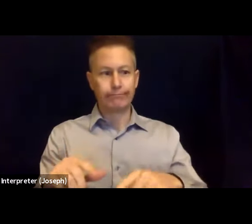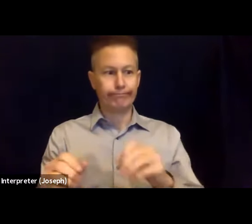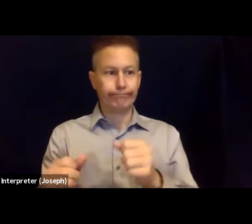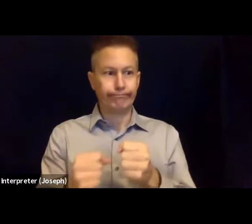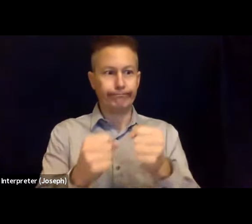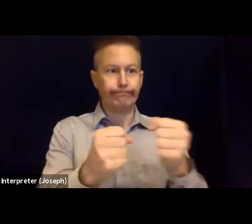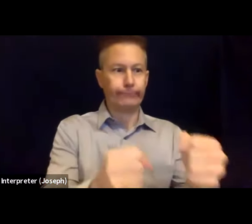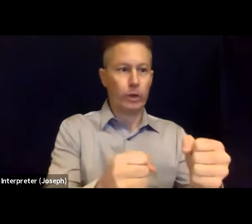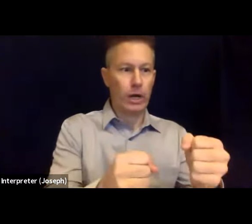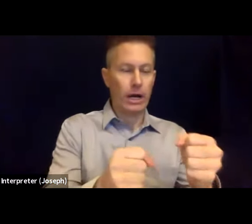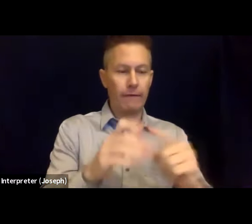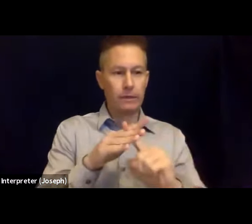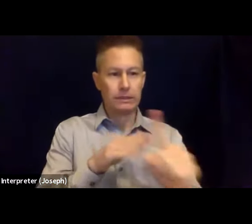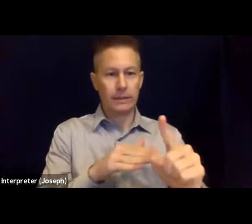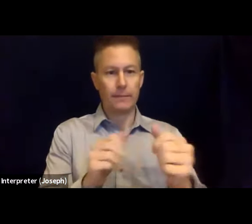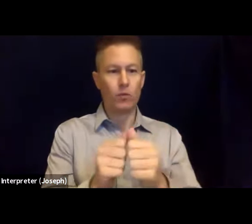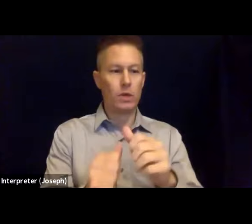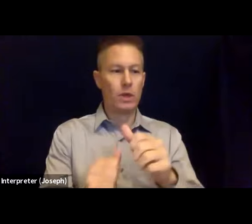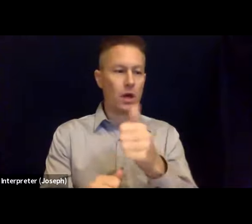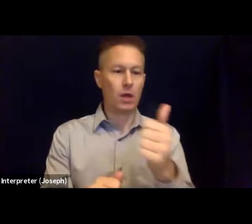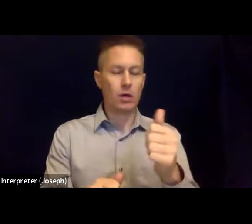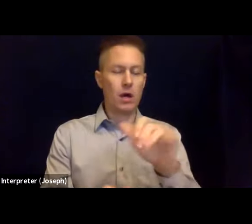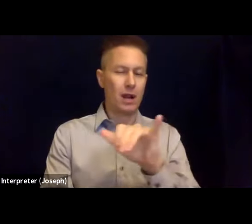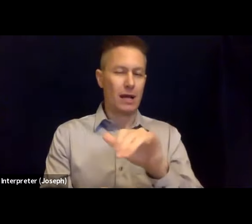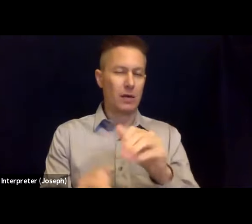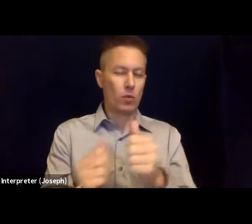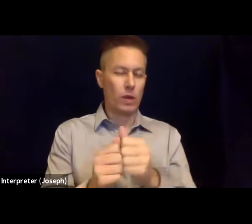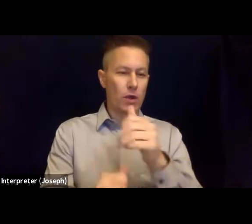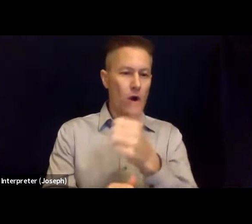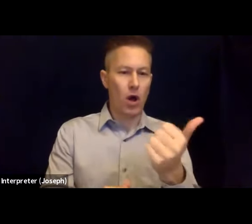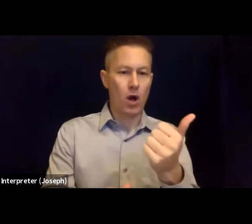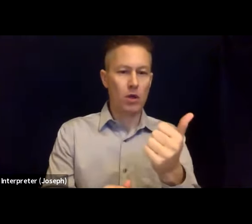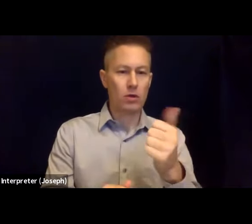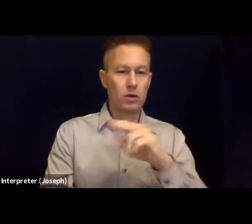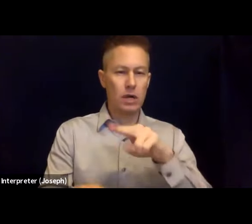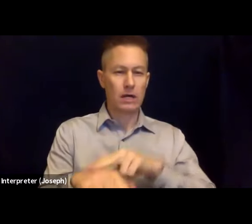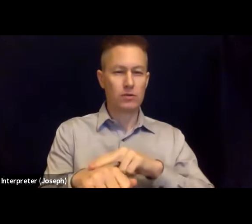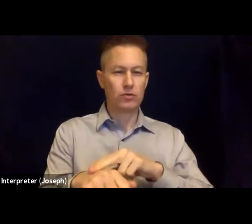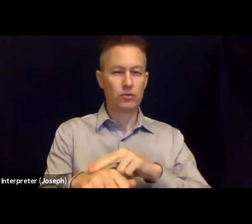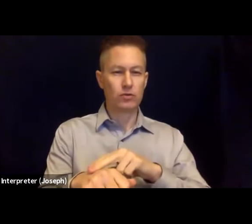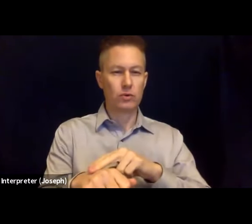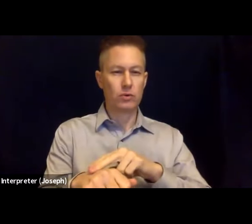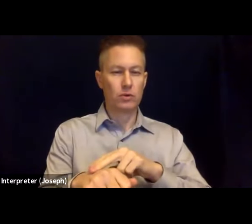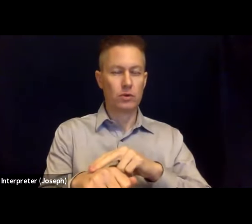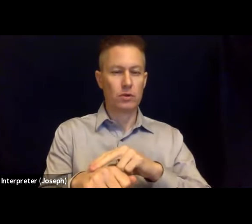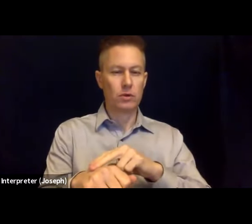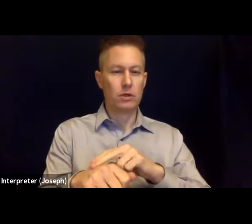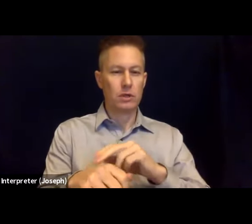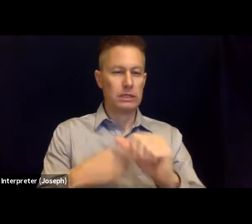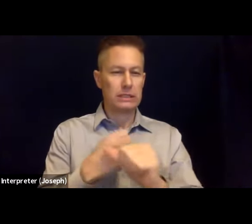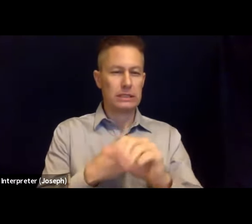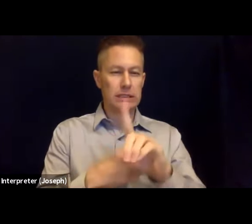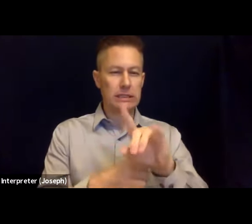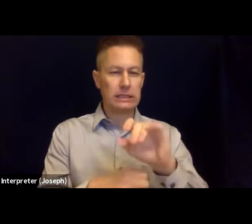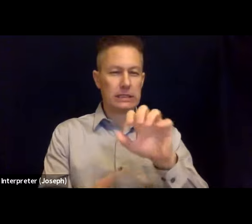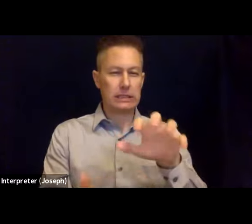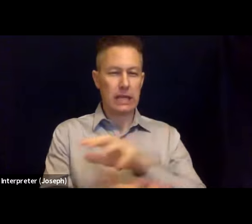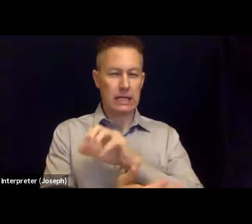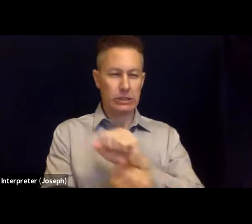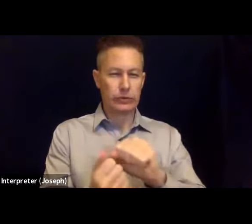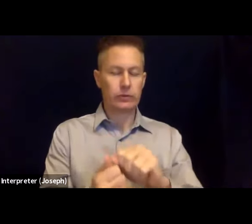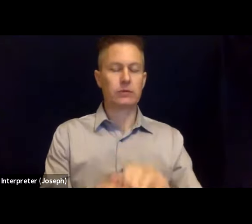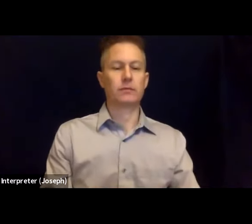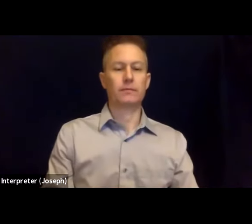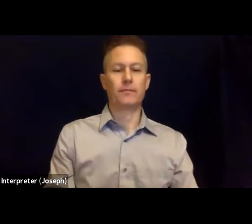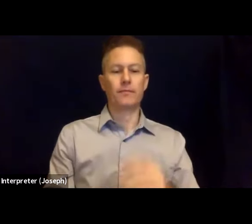so I want to highlight four ways that we're striving to help people, um, apply as they prepare now for